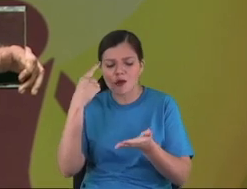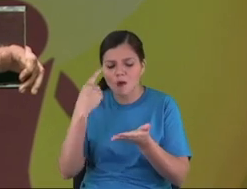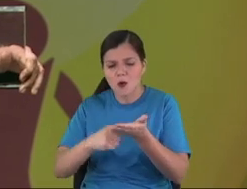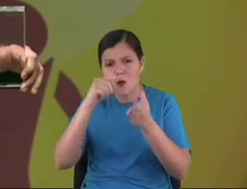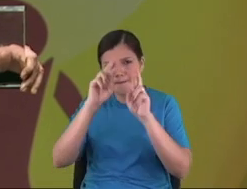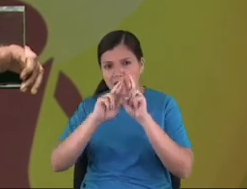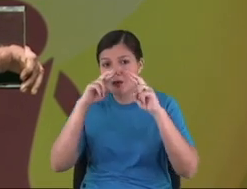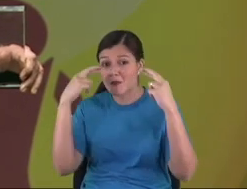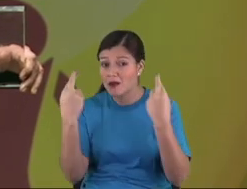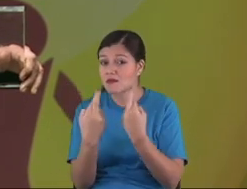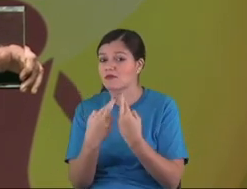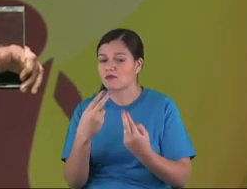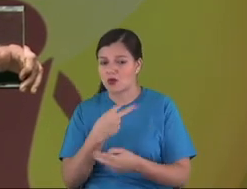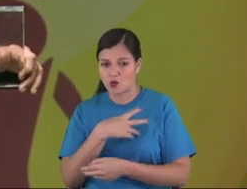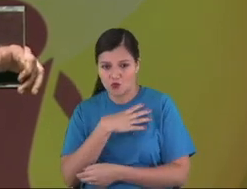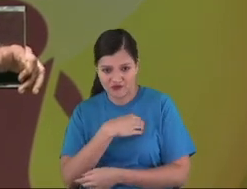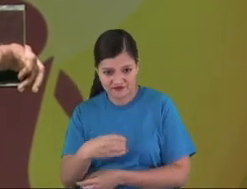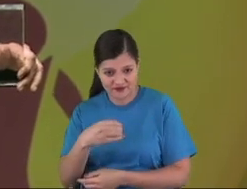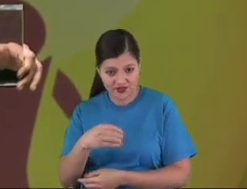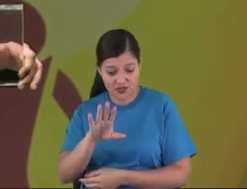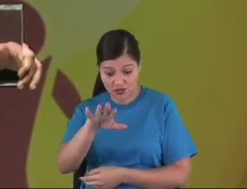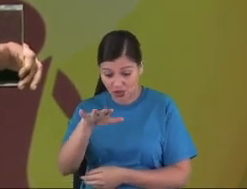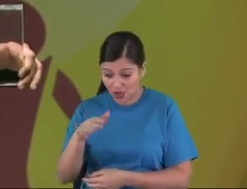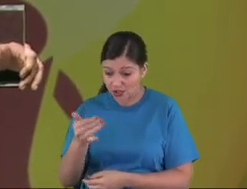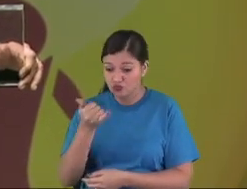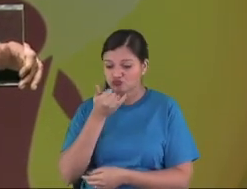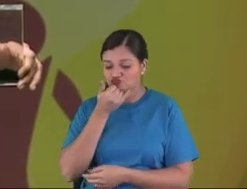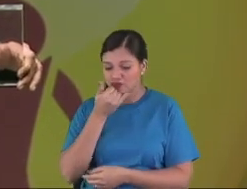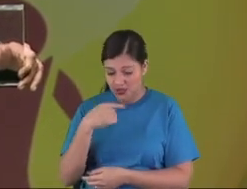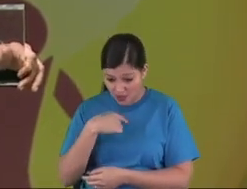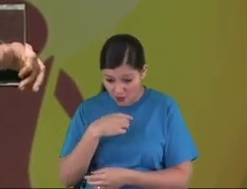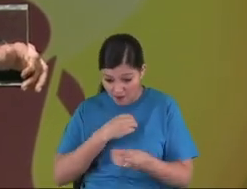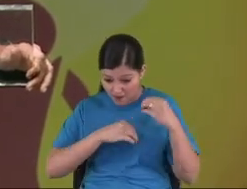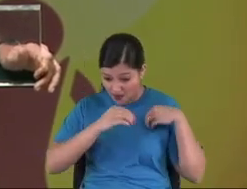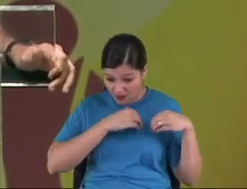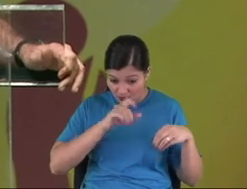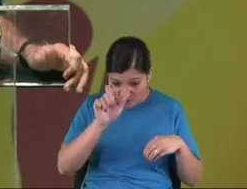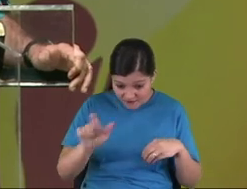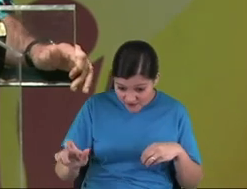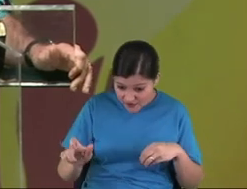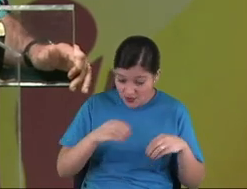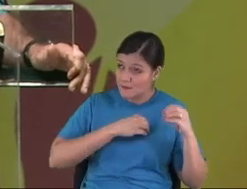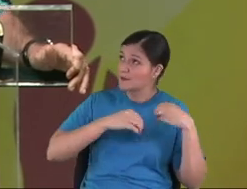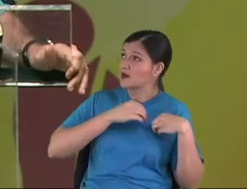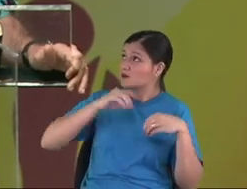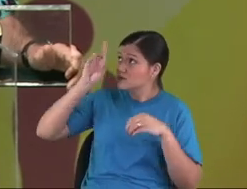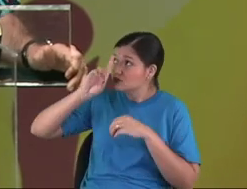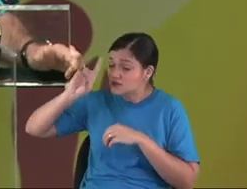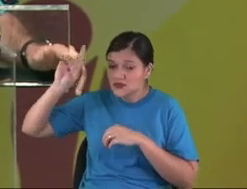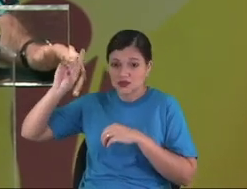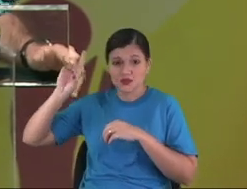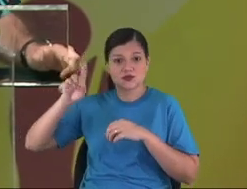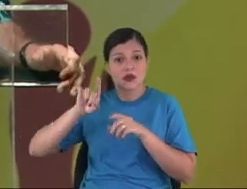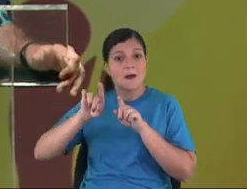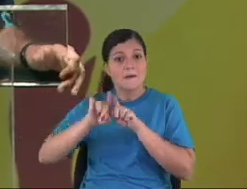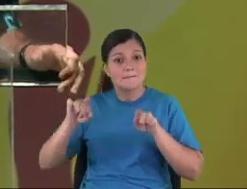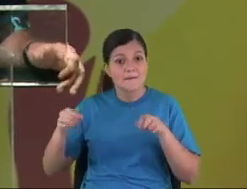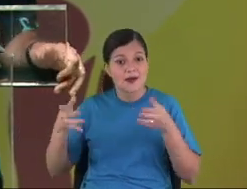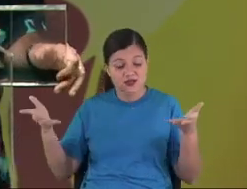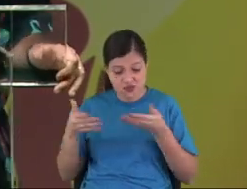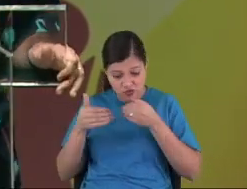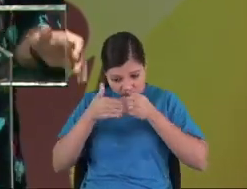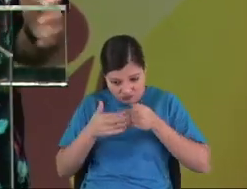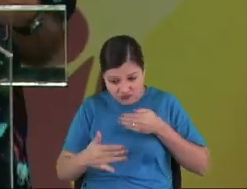meeting of your kids in your house. I commit some sins against you, but now you need to